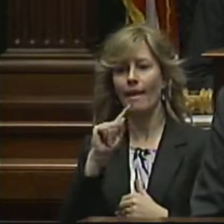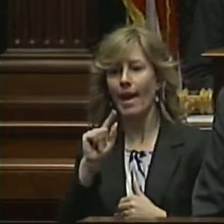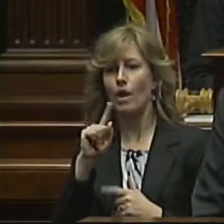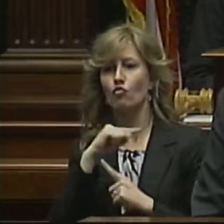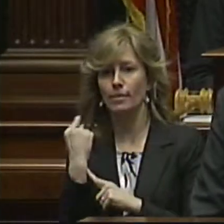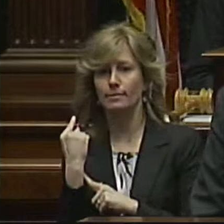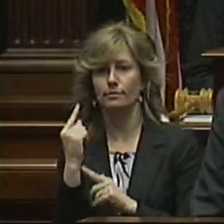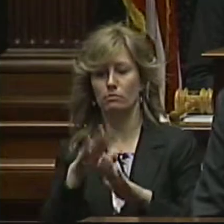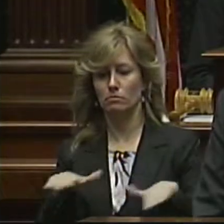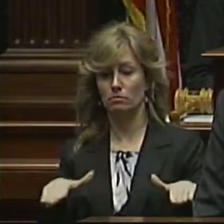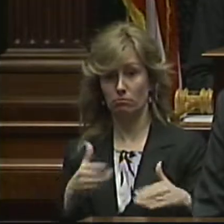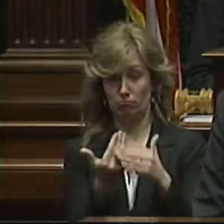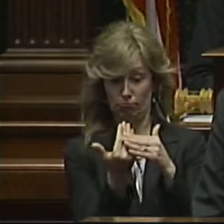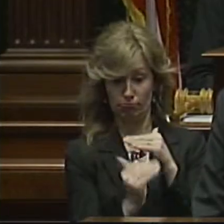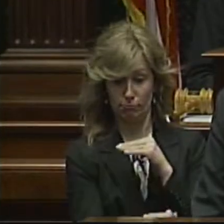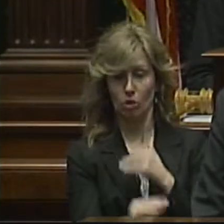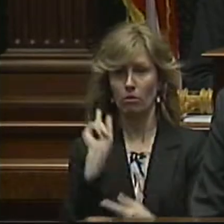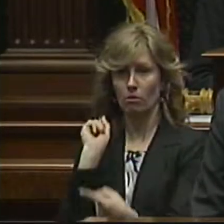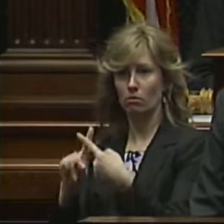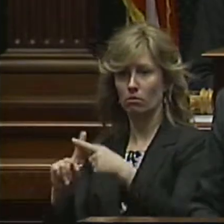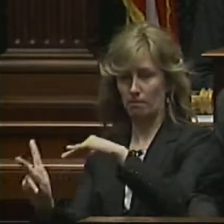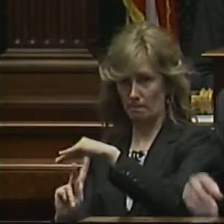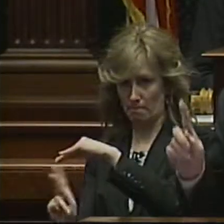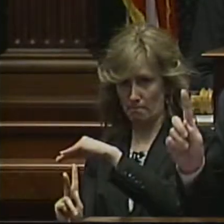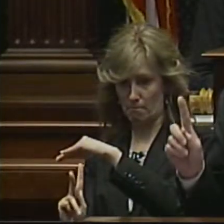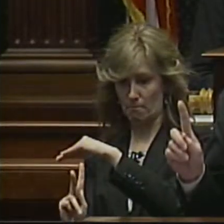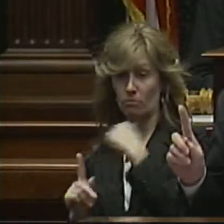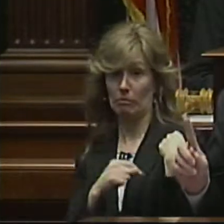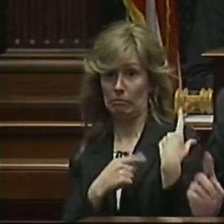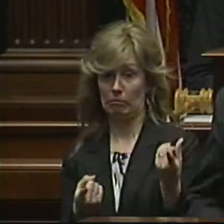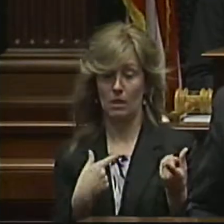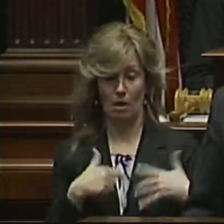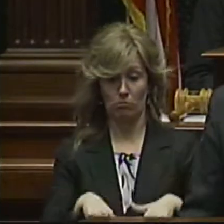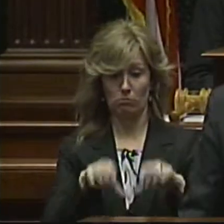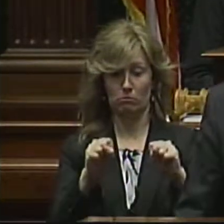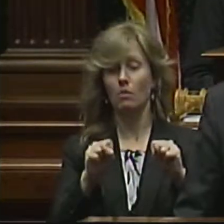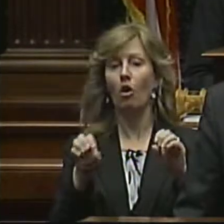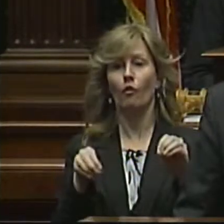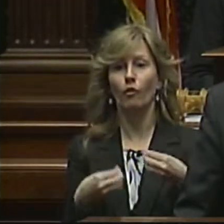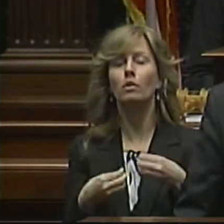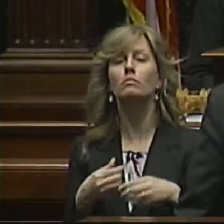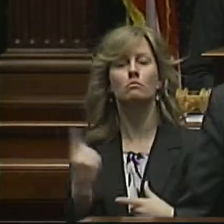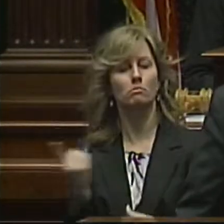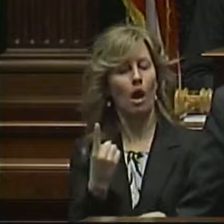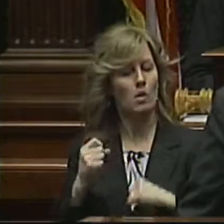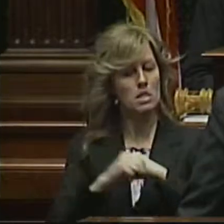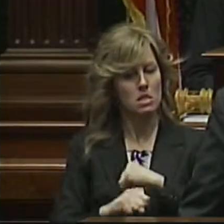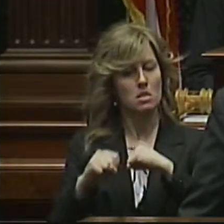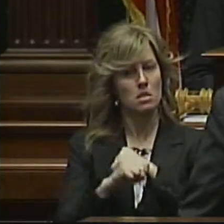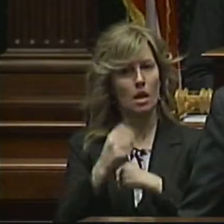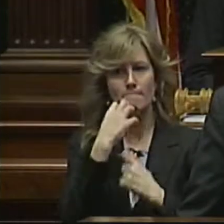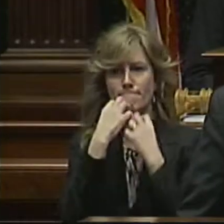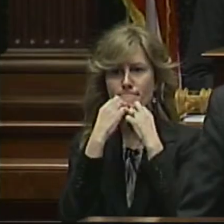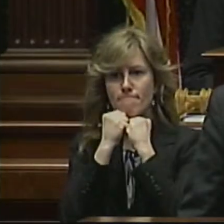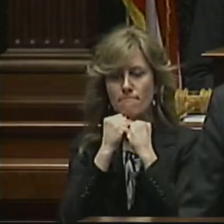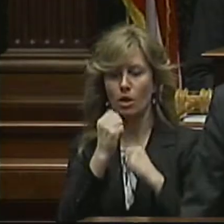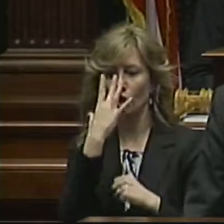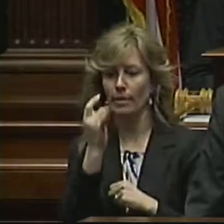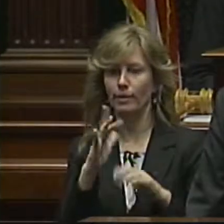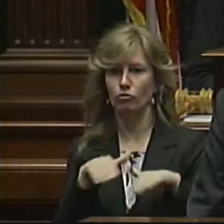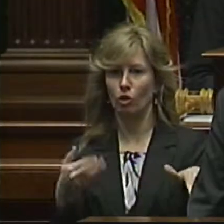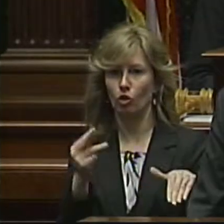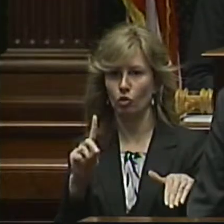from birth all the way to kindergarten. Since I've taken office, I've always fought to preserve early childhood education